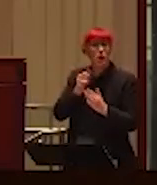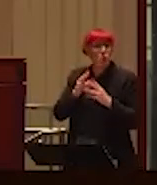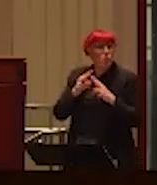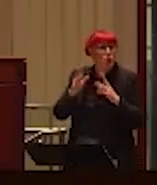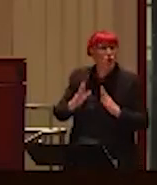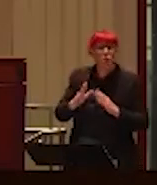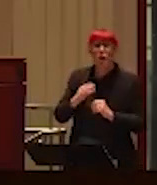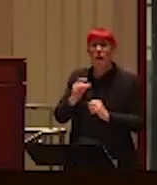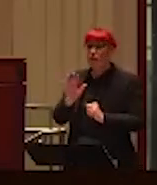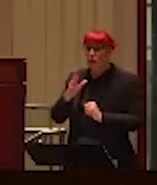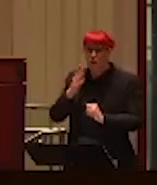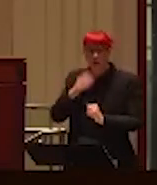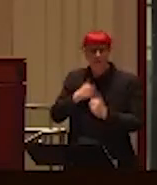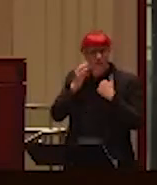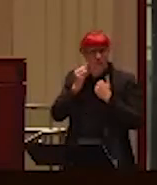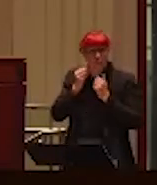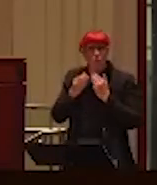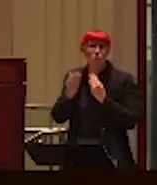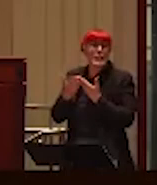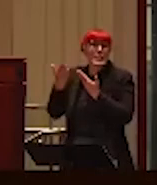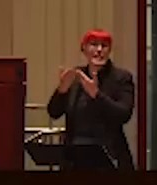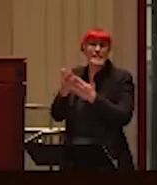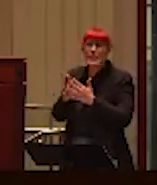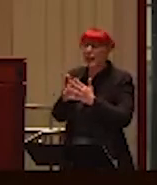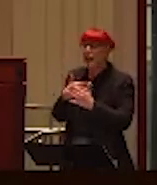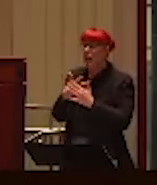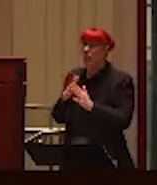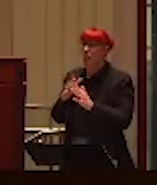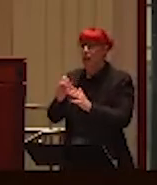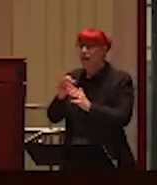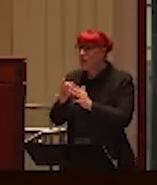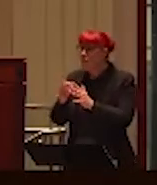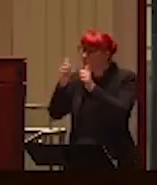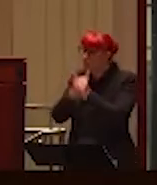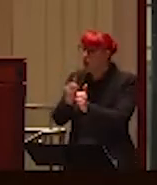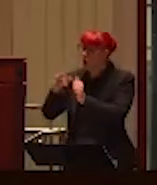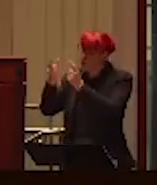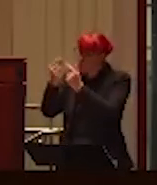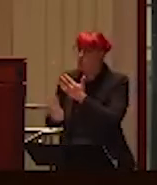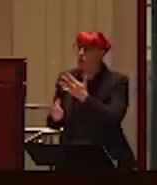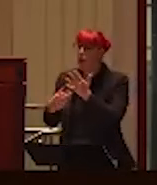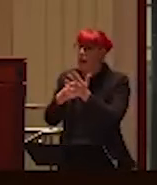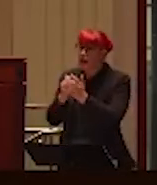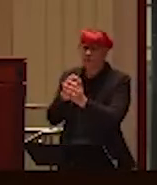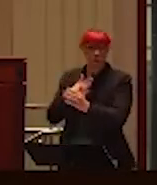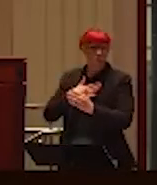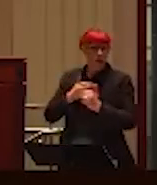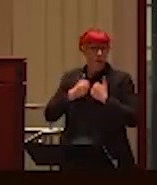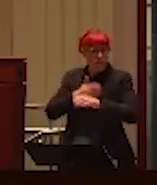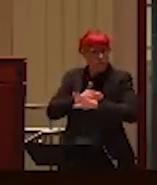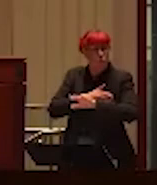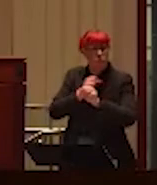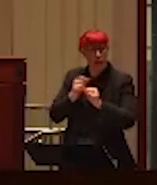life experience this much easier, if I would do what she would tell me to do, if I could be a better person, then I'm going to get back to that